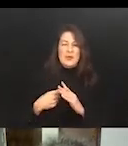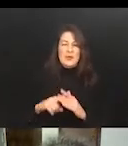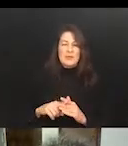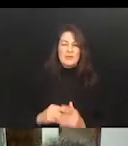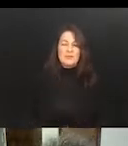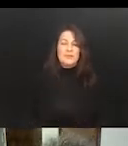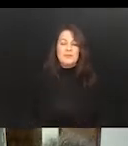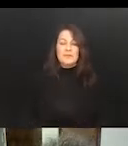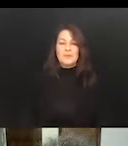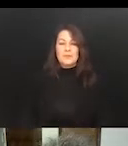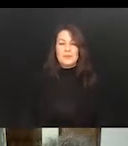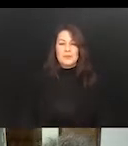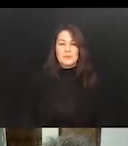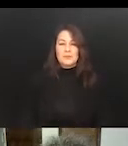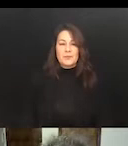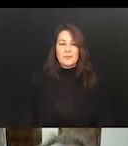next slide.